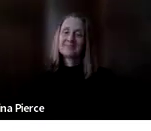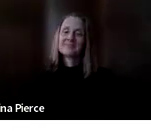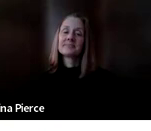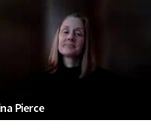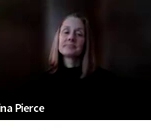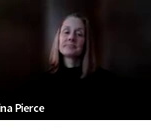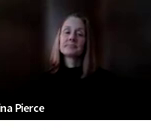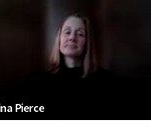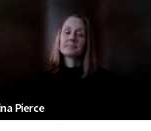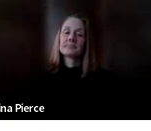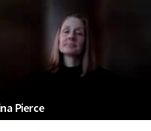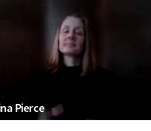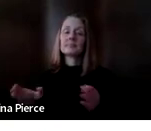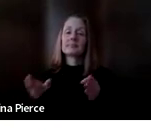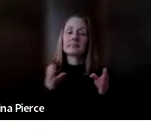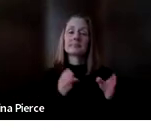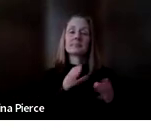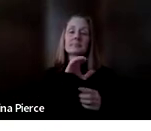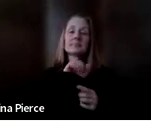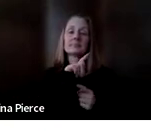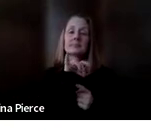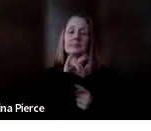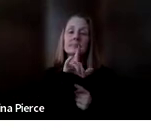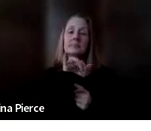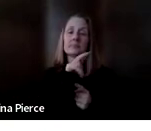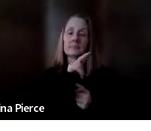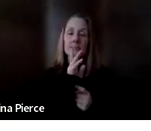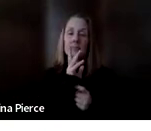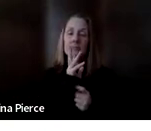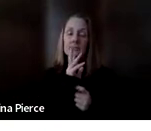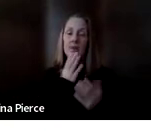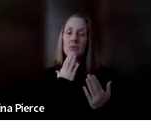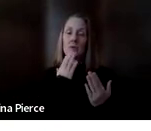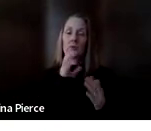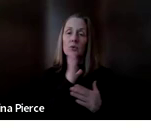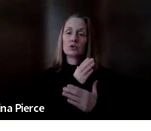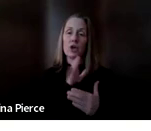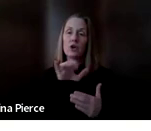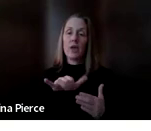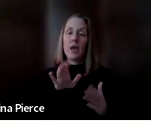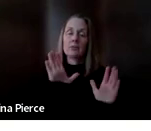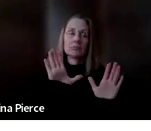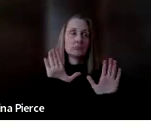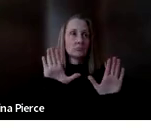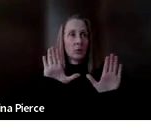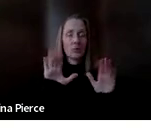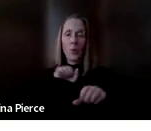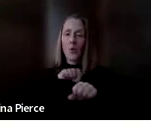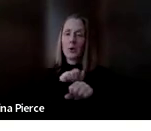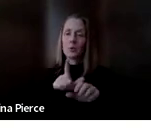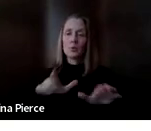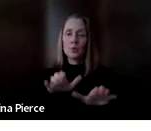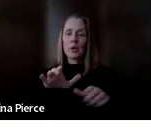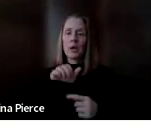Thanks, Carolyn, so much for sharing that wonderful information about the wonderful work that you all are doing at Alt Shift. Does anybody